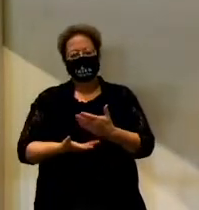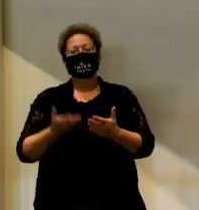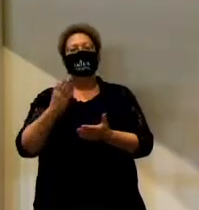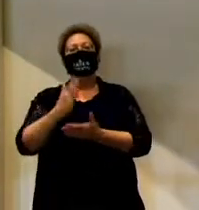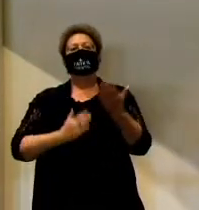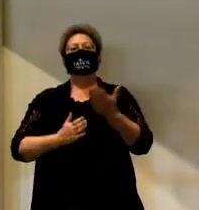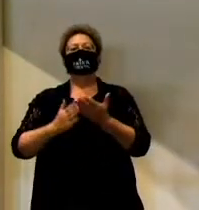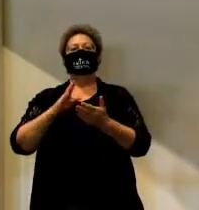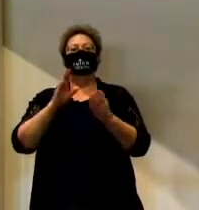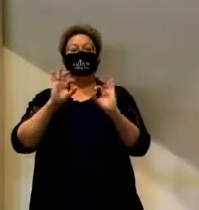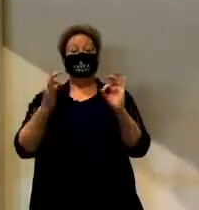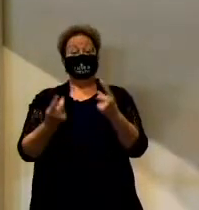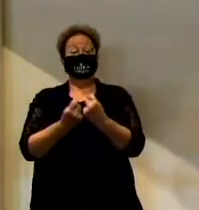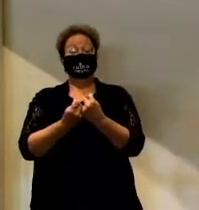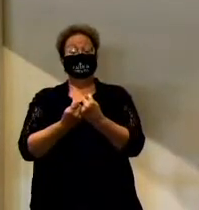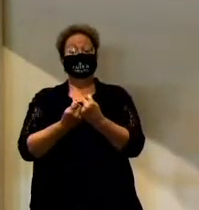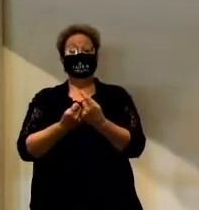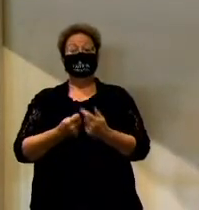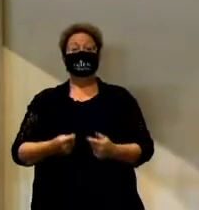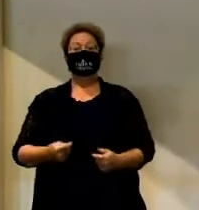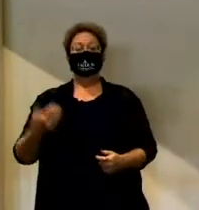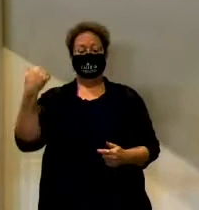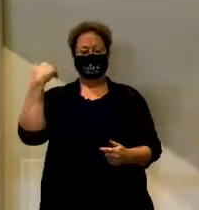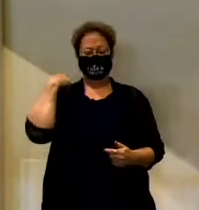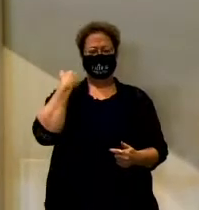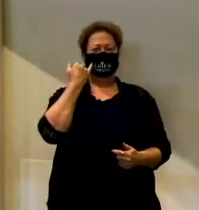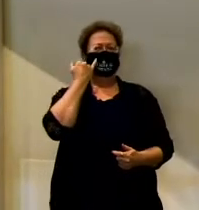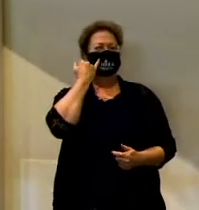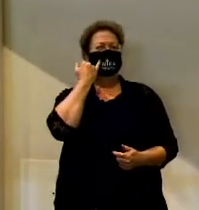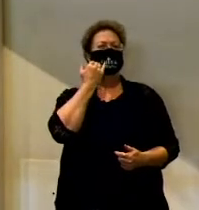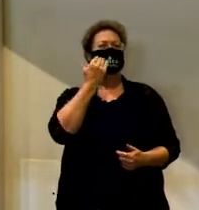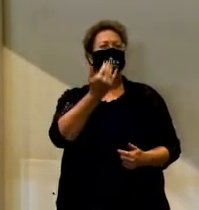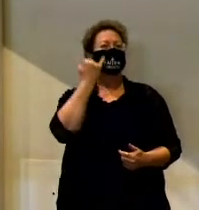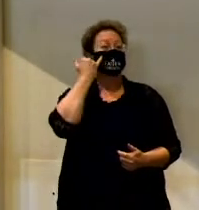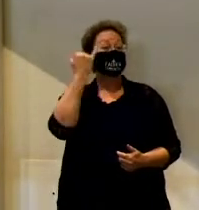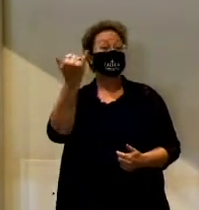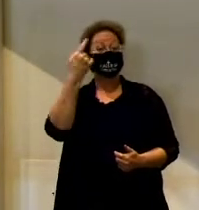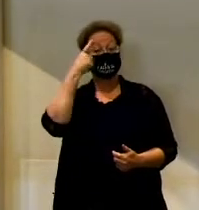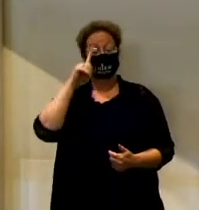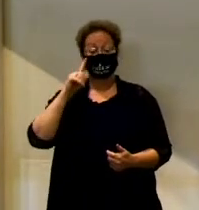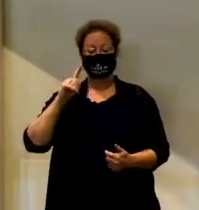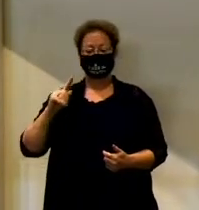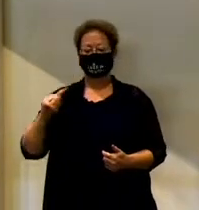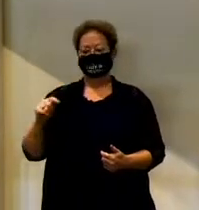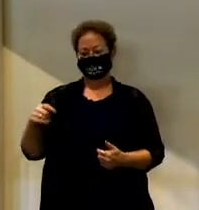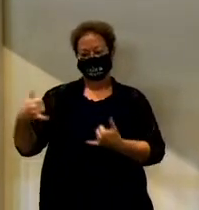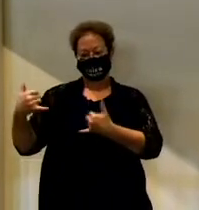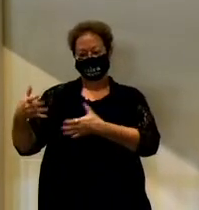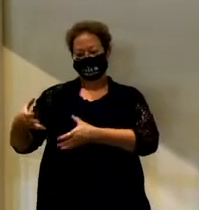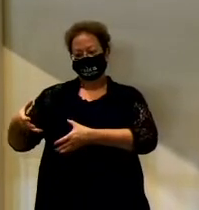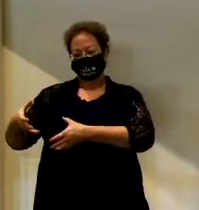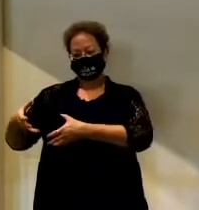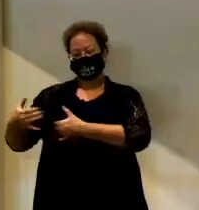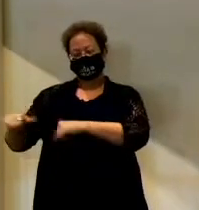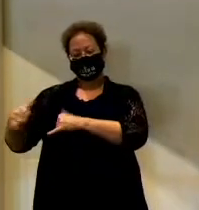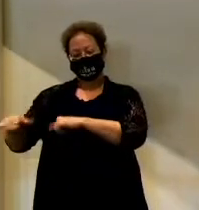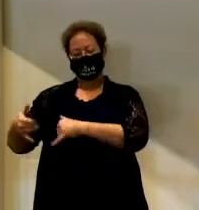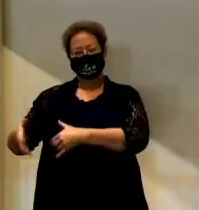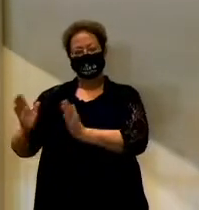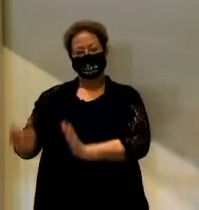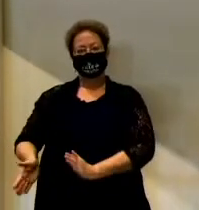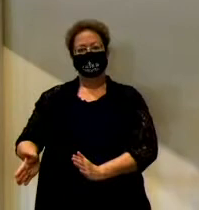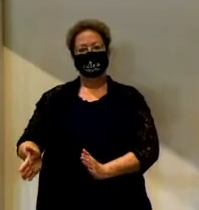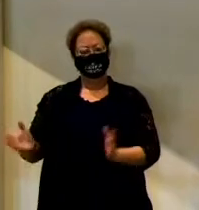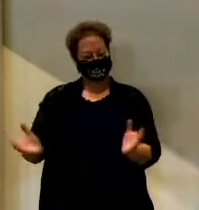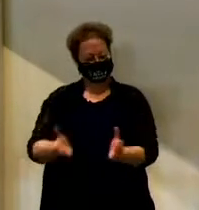the funniest thing that happened is that the coach thought it would be a good idea for Tracy to mentor Calvin and